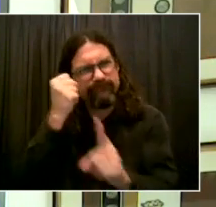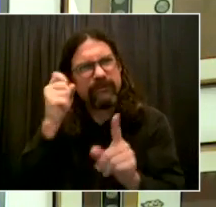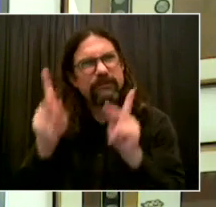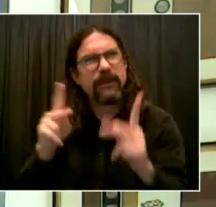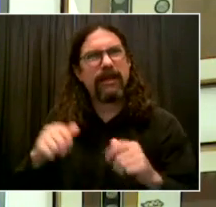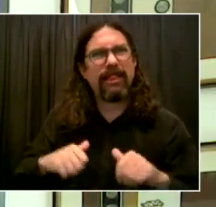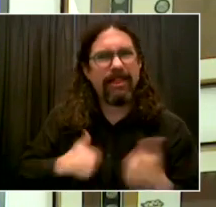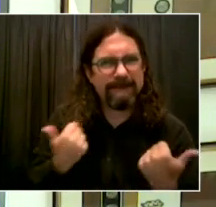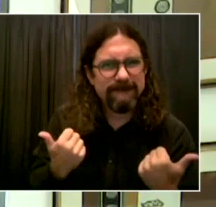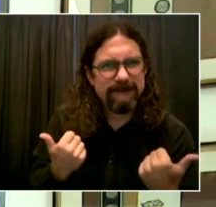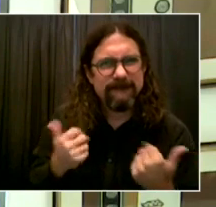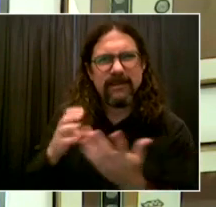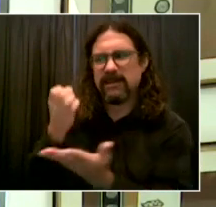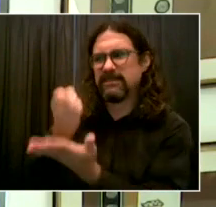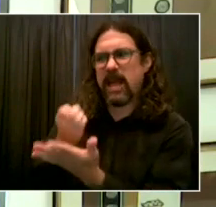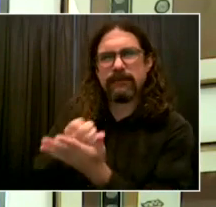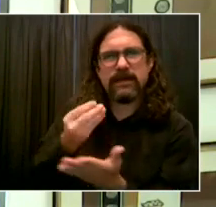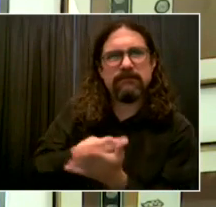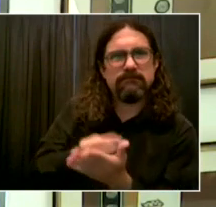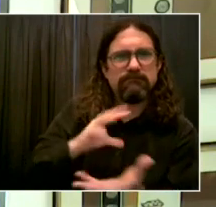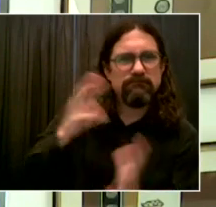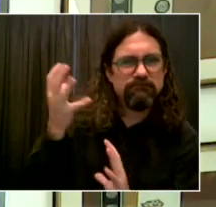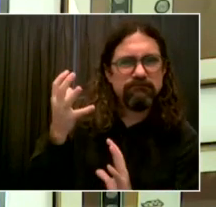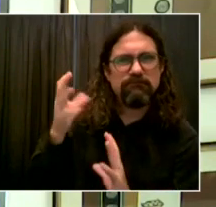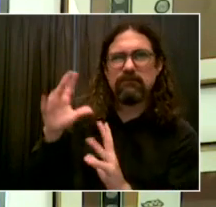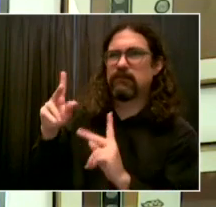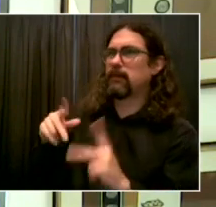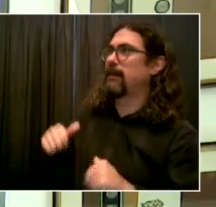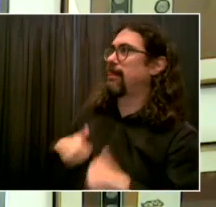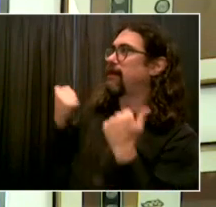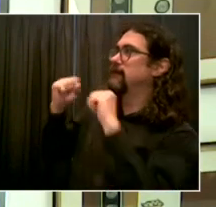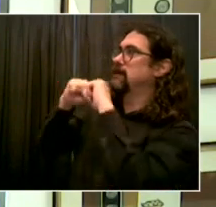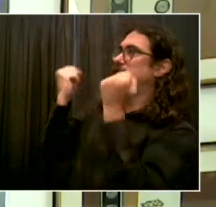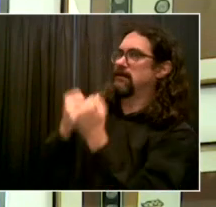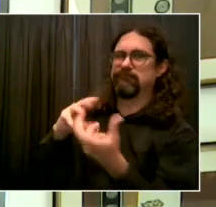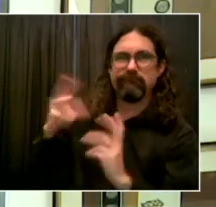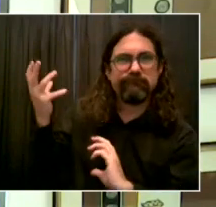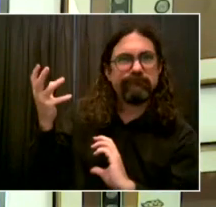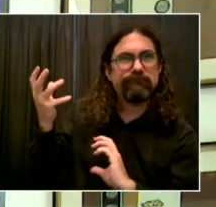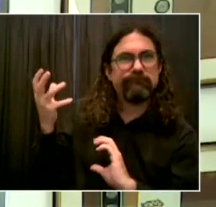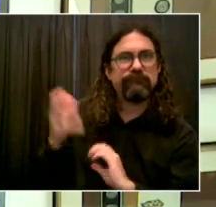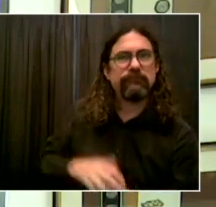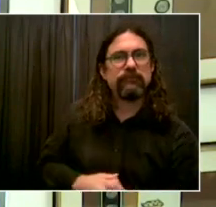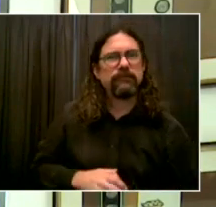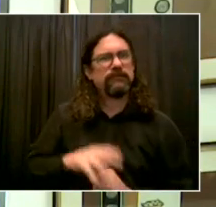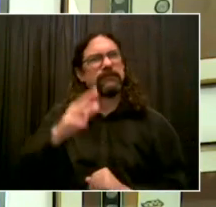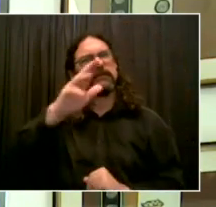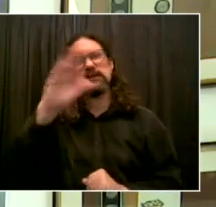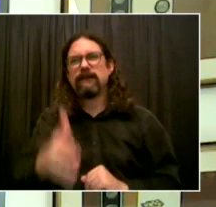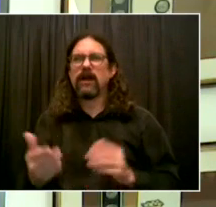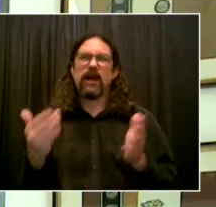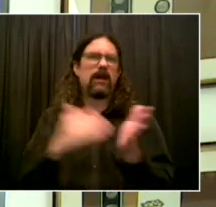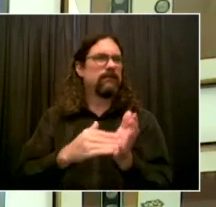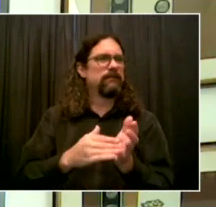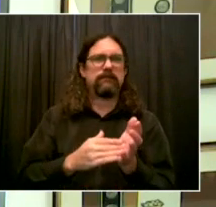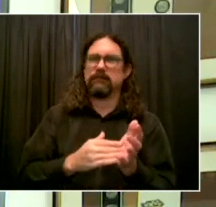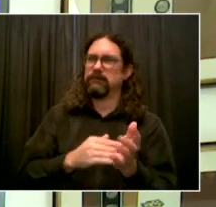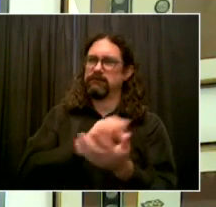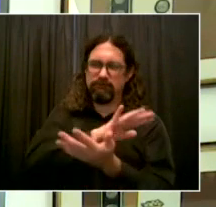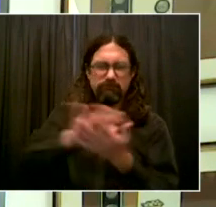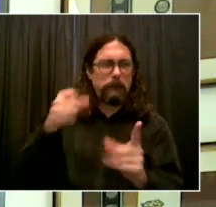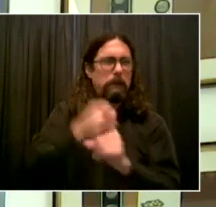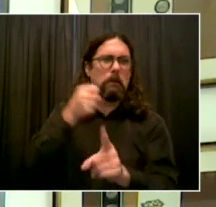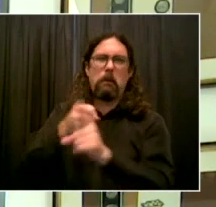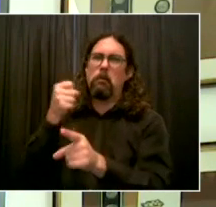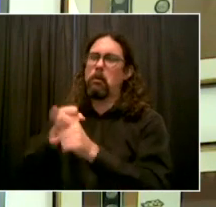initiative, the Pandemic Response Institute that you announced today, will bring together committed individuals and organizations